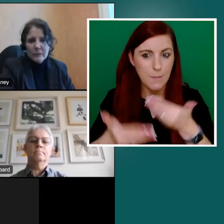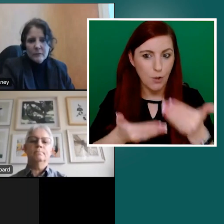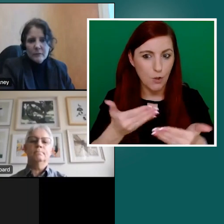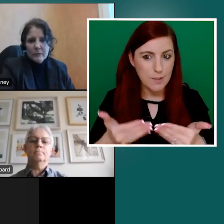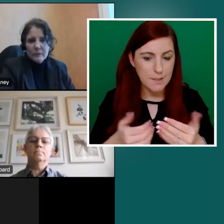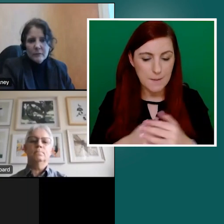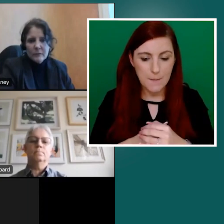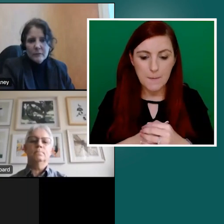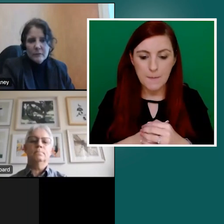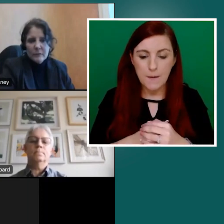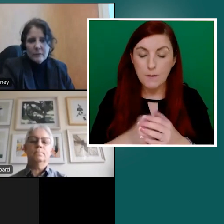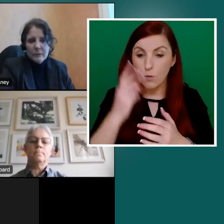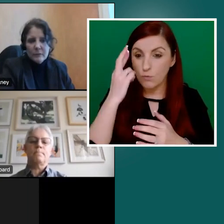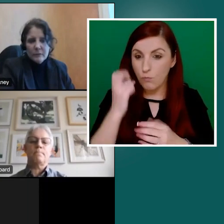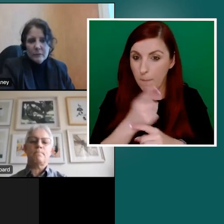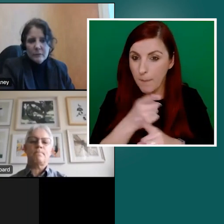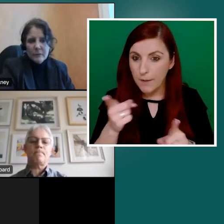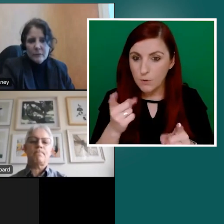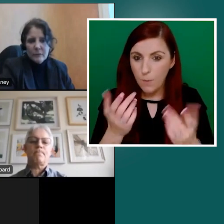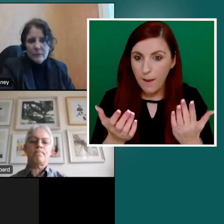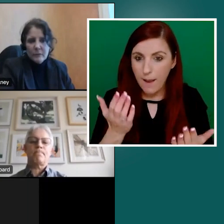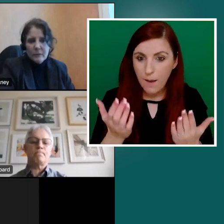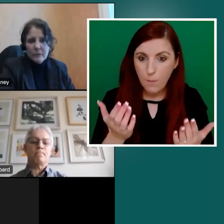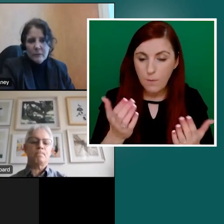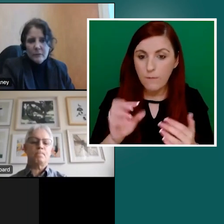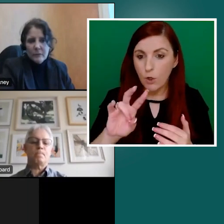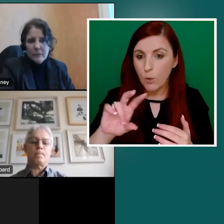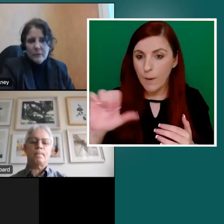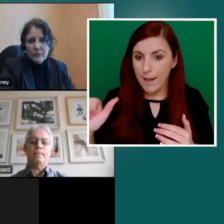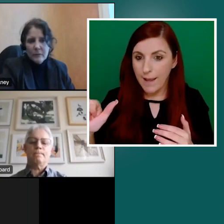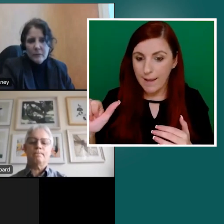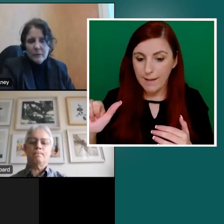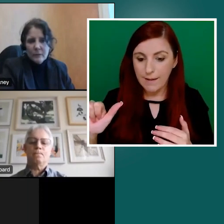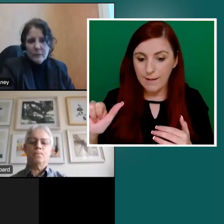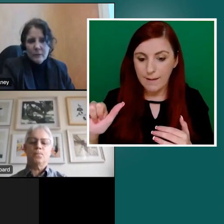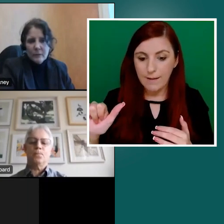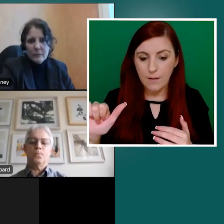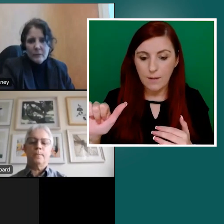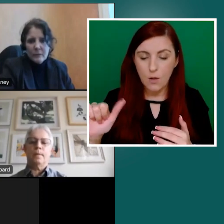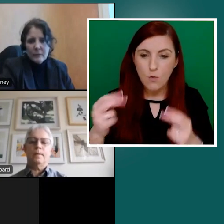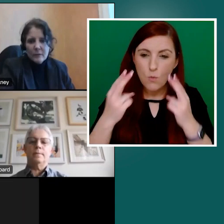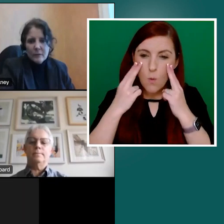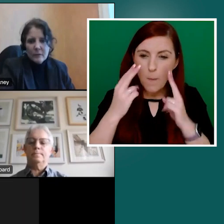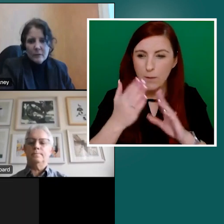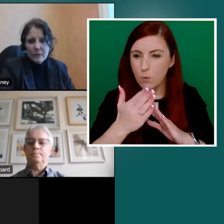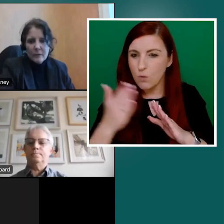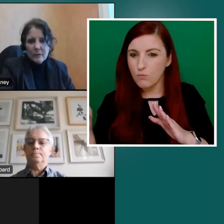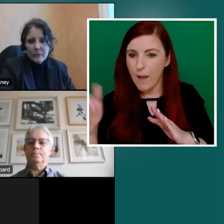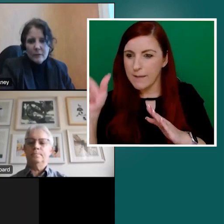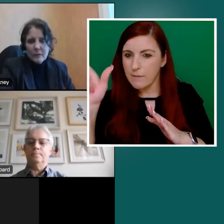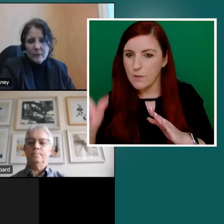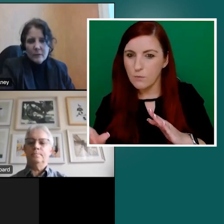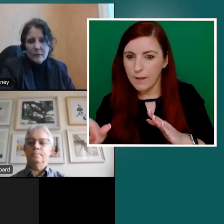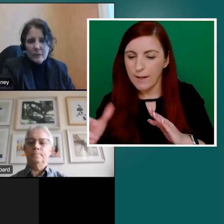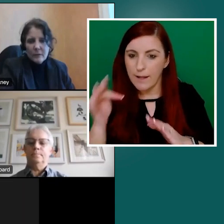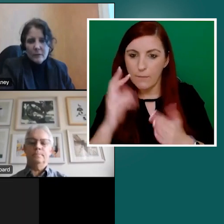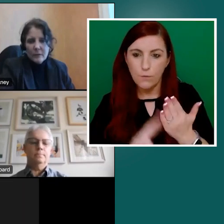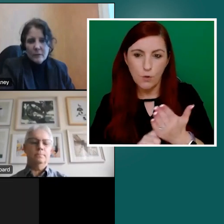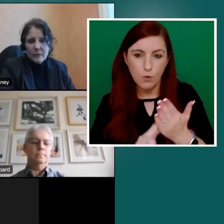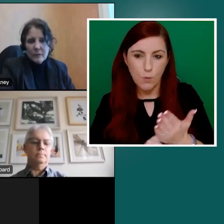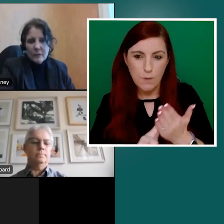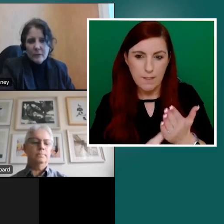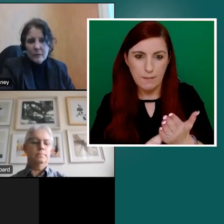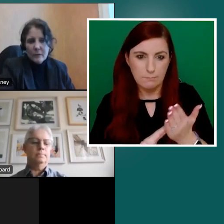to remind you all, there is the Q&A function. will typically be to the right of hand side of your screen if you're using the standard